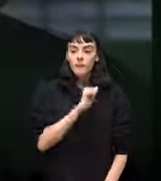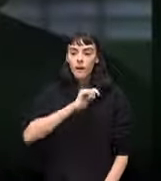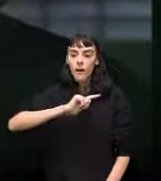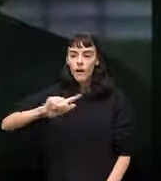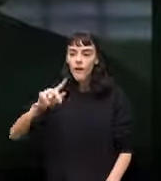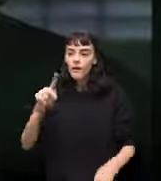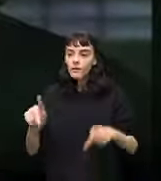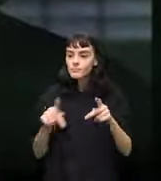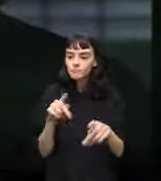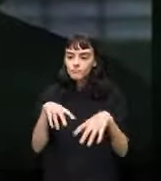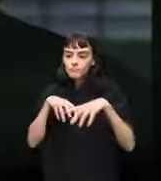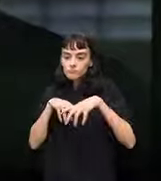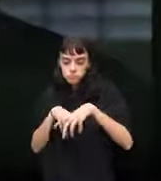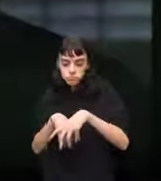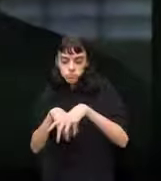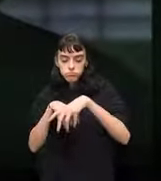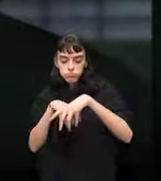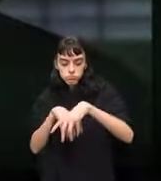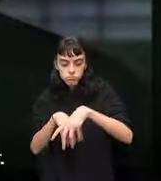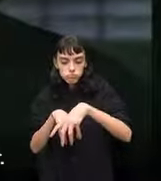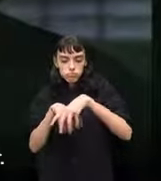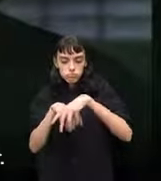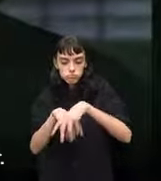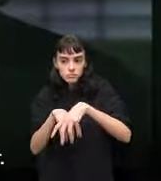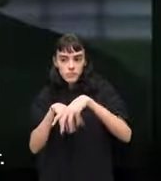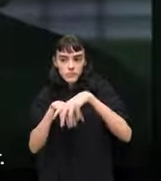liberty over slavery,